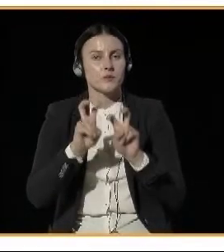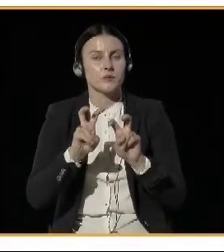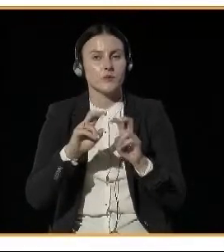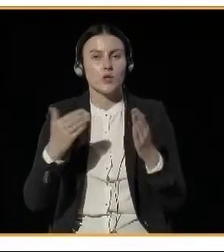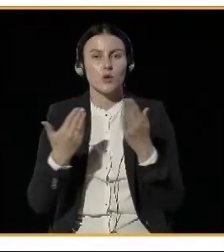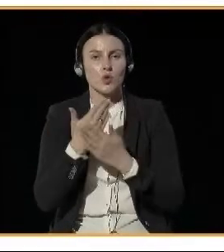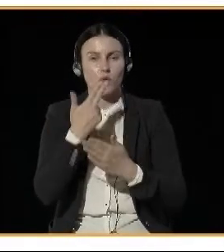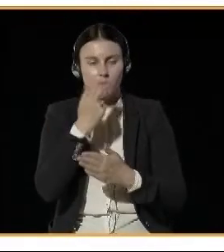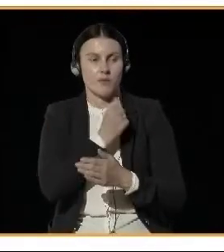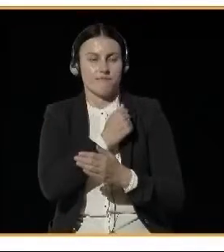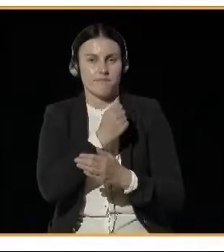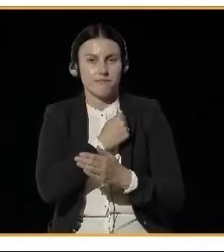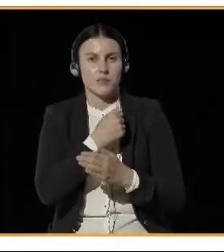pollution.